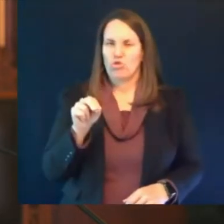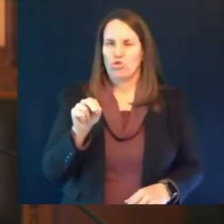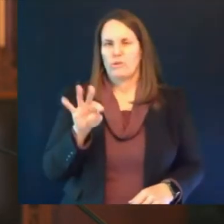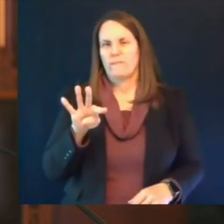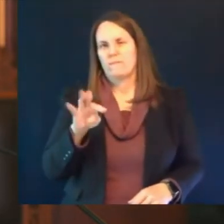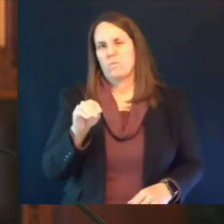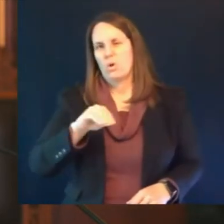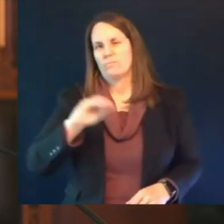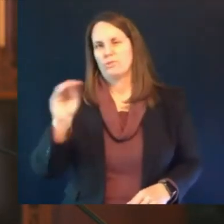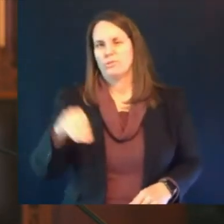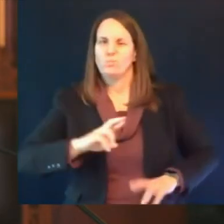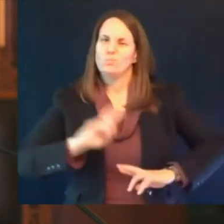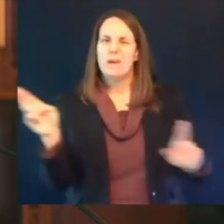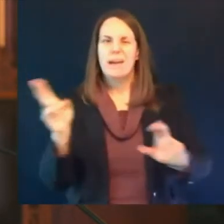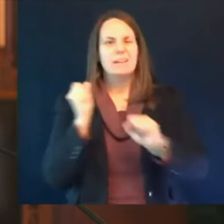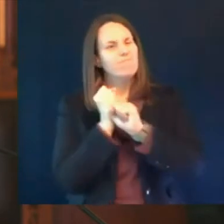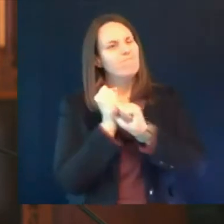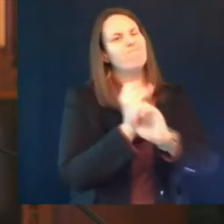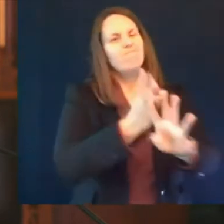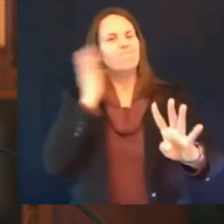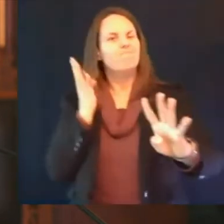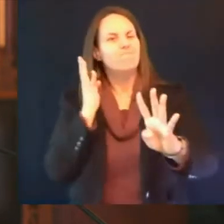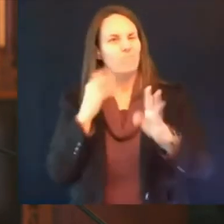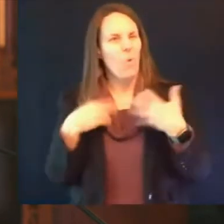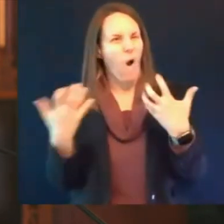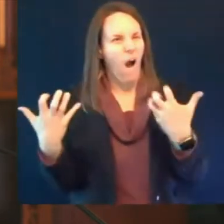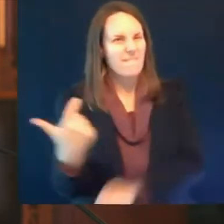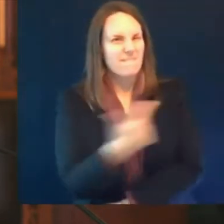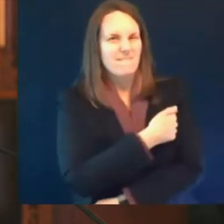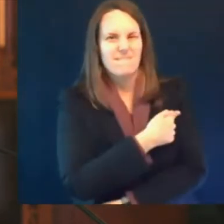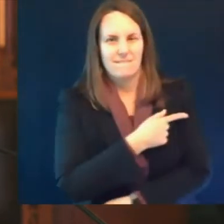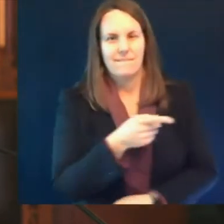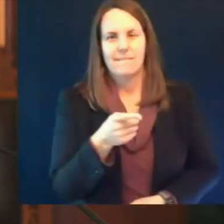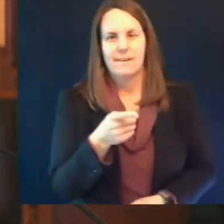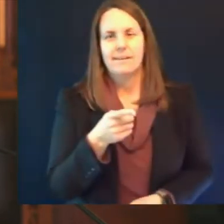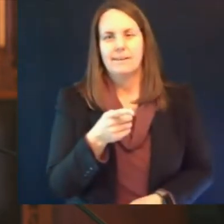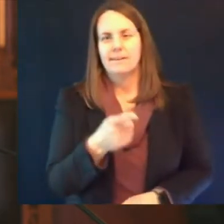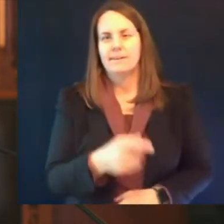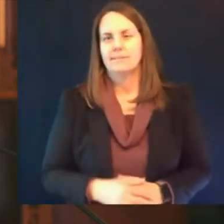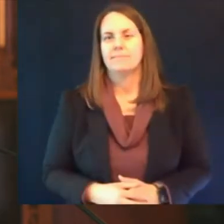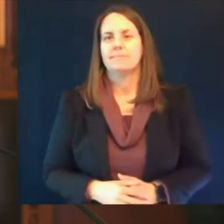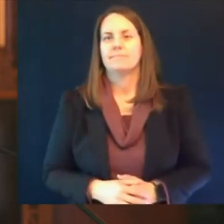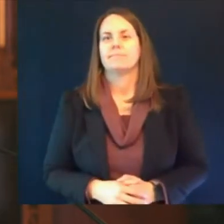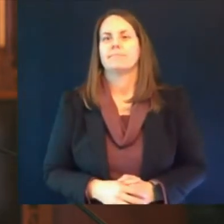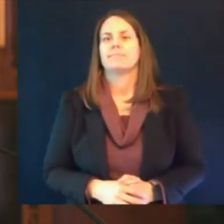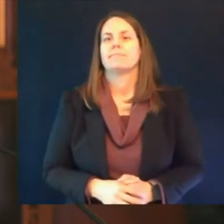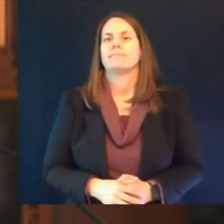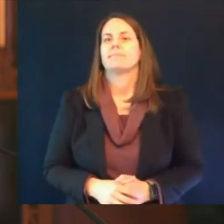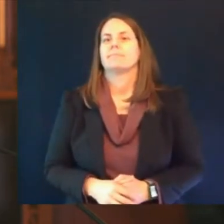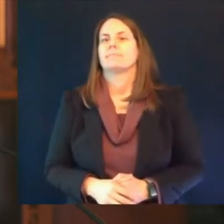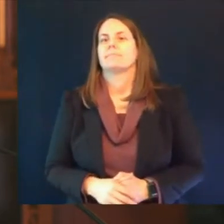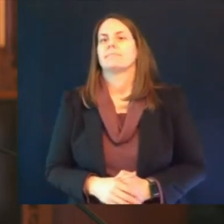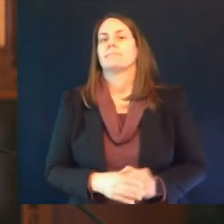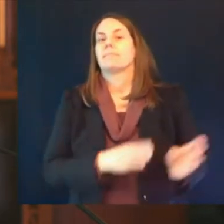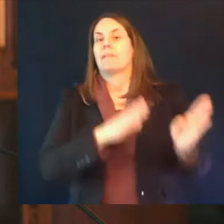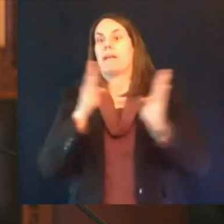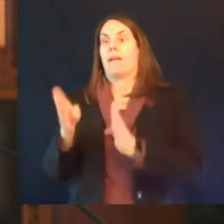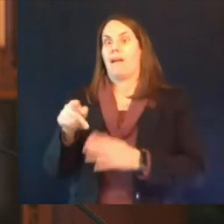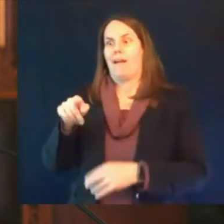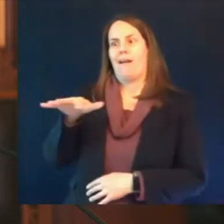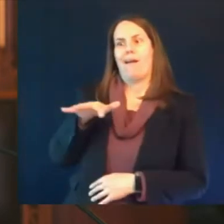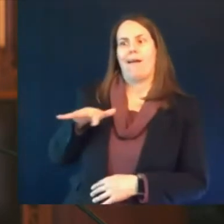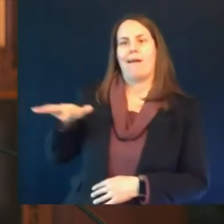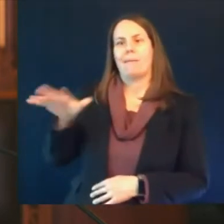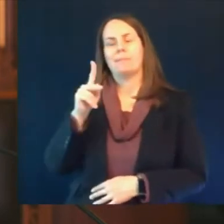middle group that has been hanging back waiting and seeing waiting to see how their family and friends do and they will